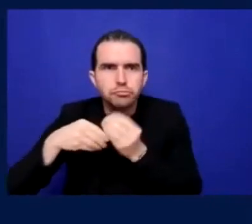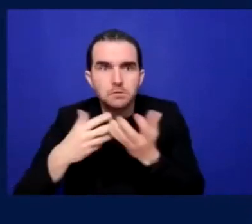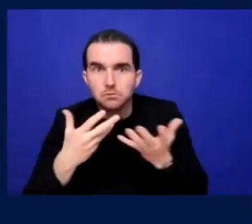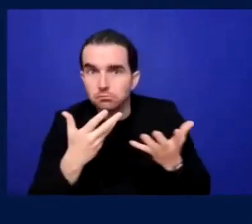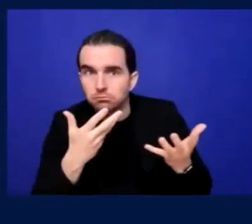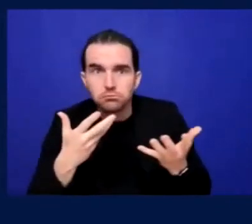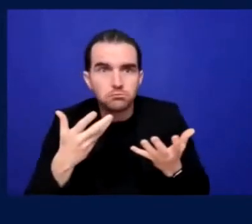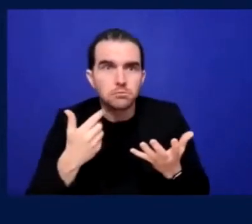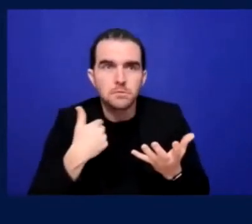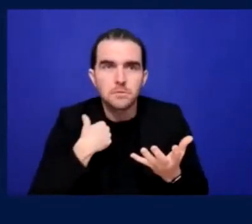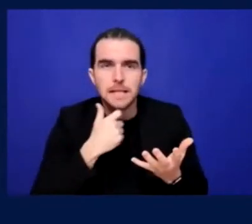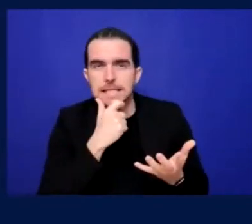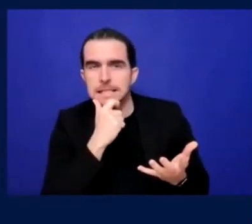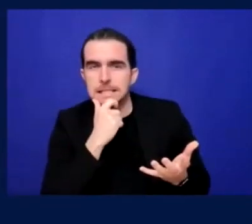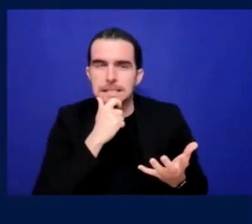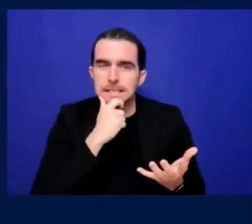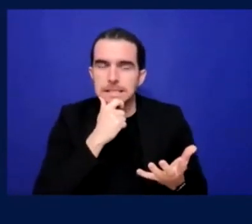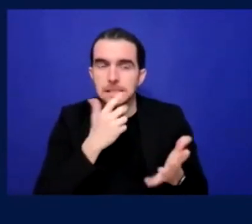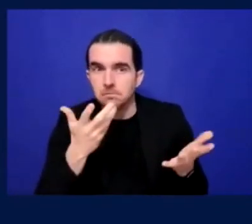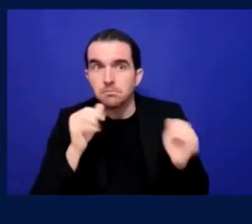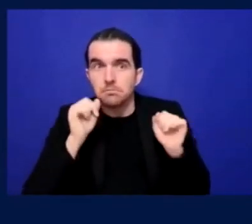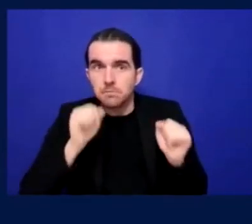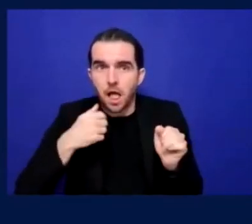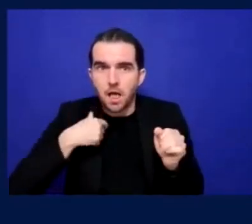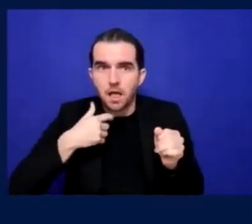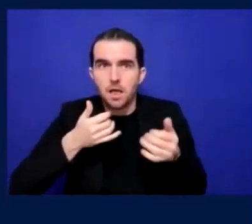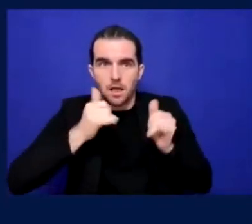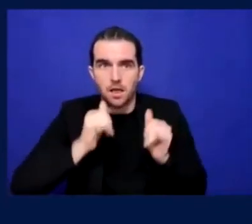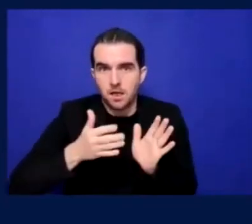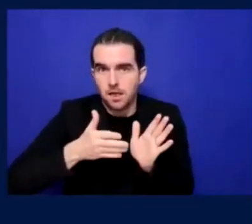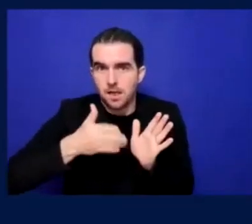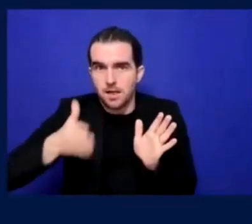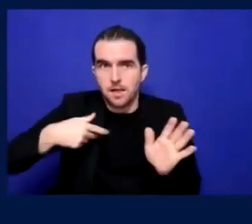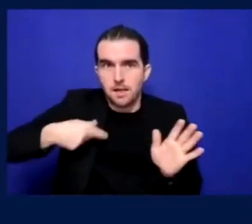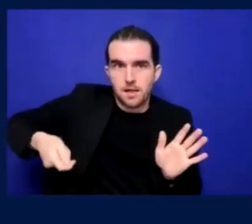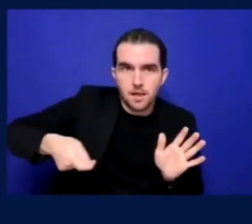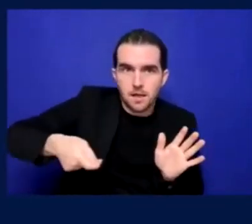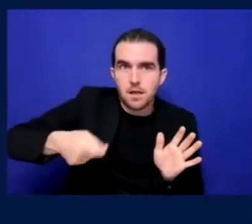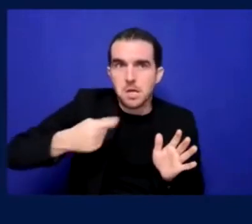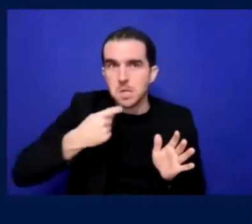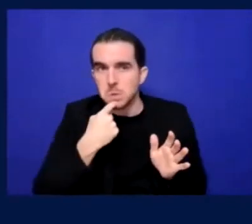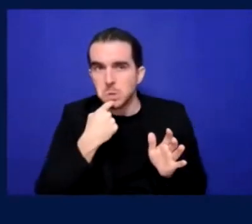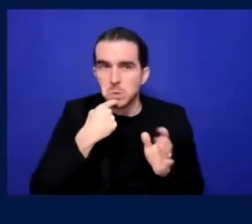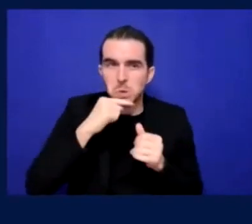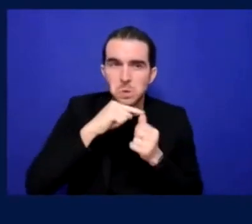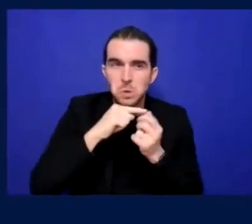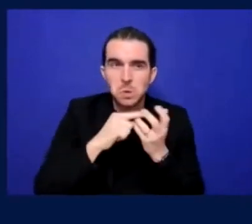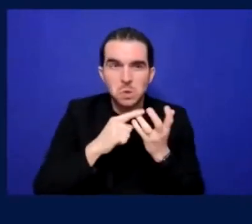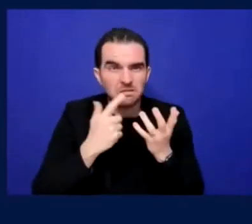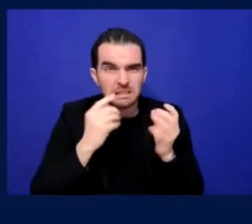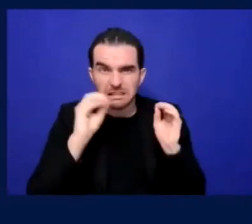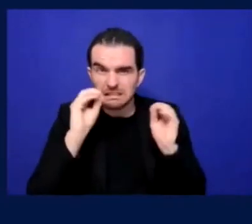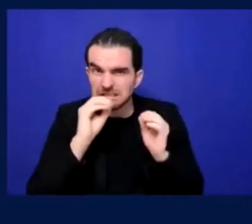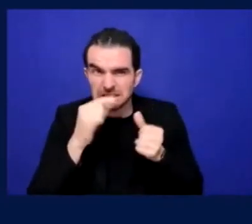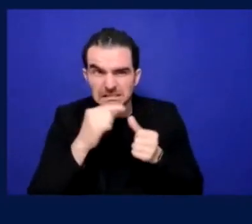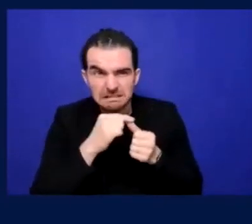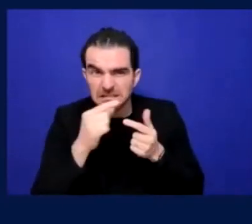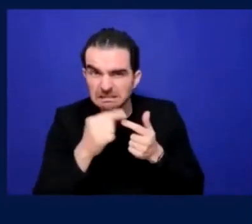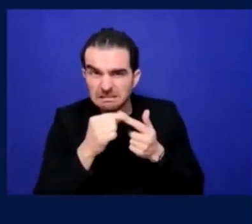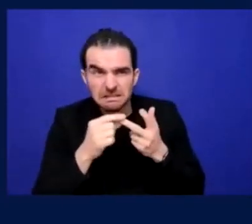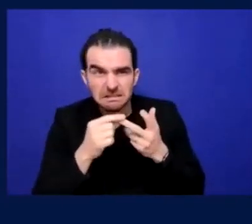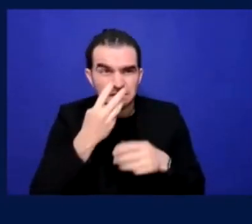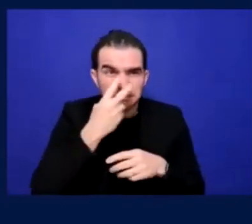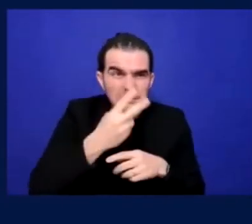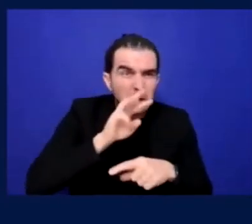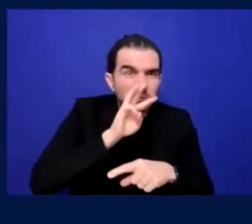travel and assistance while traveling and, um, things like that, which can also be a bit of a hassle sometimes, as I'm sure